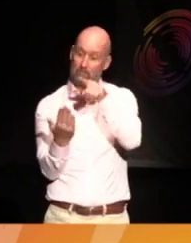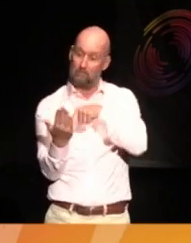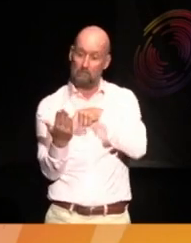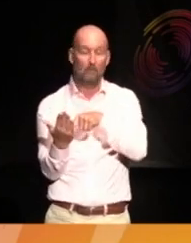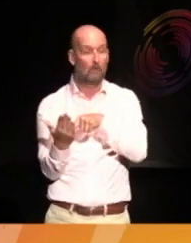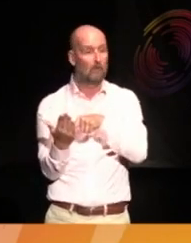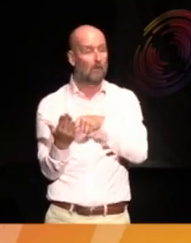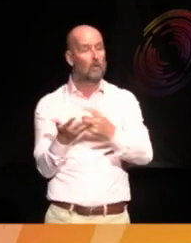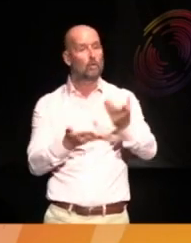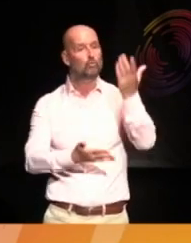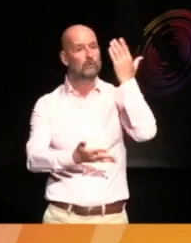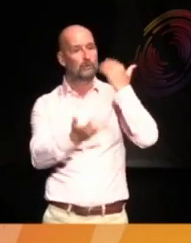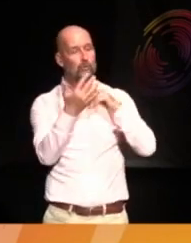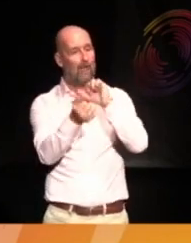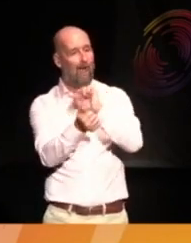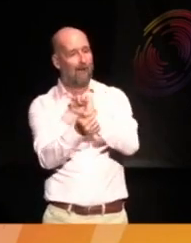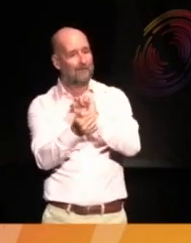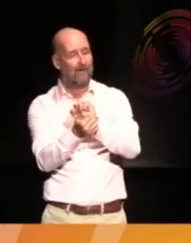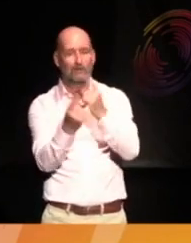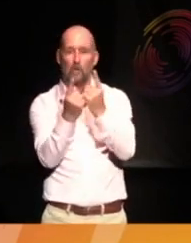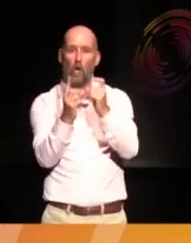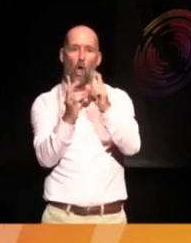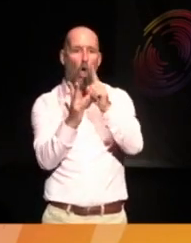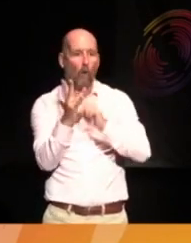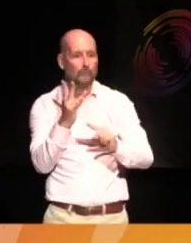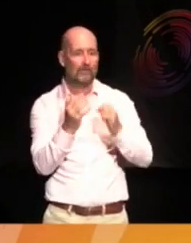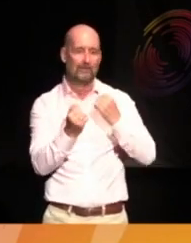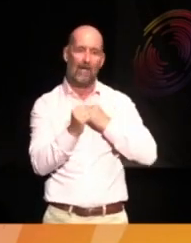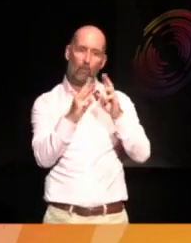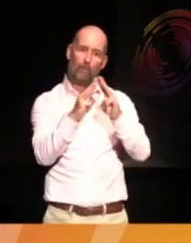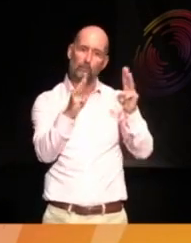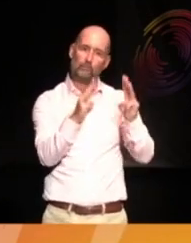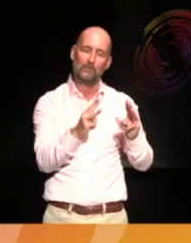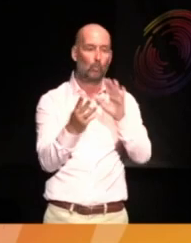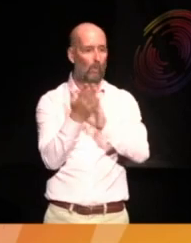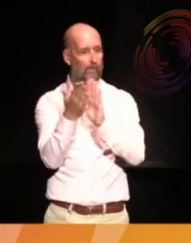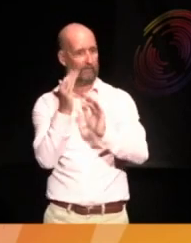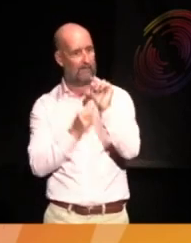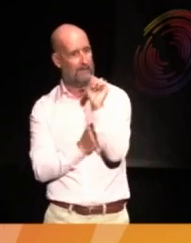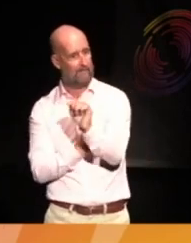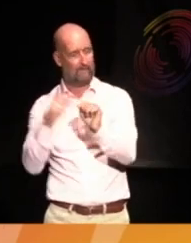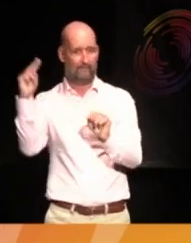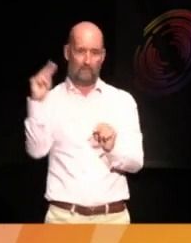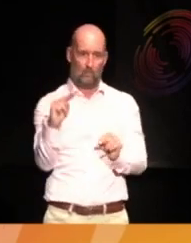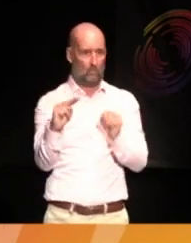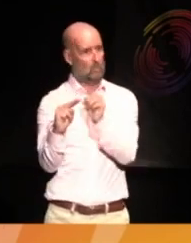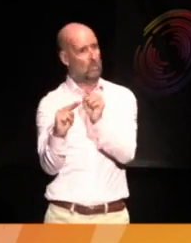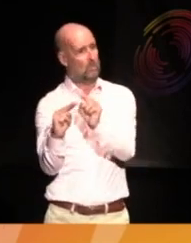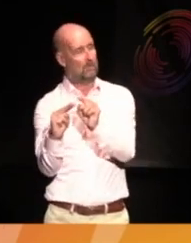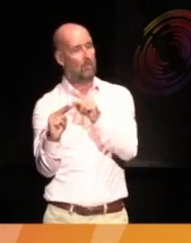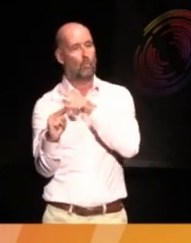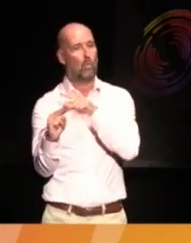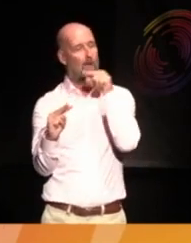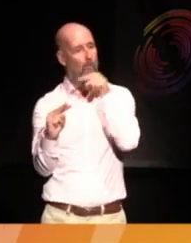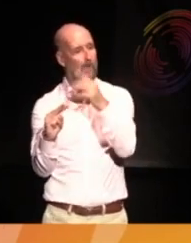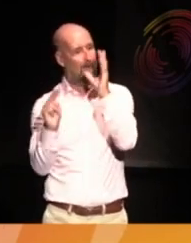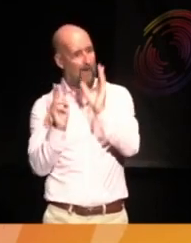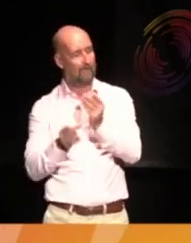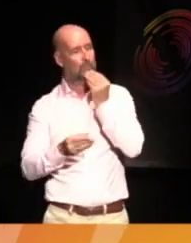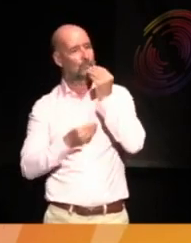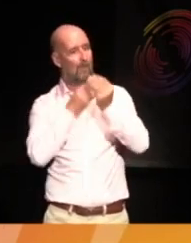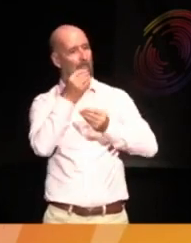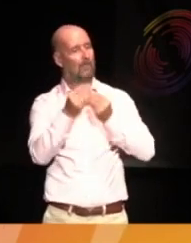traditional artifacts and the objects in our museums mean for him. And I think they give a really good sense of why we have to tell